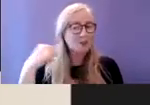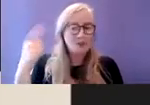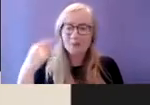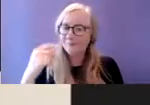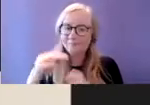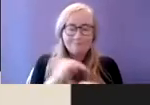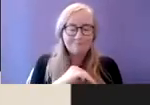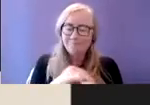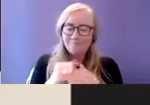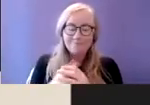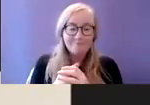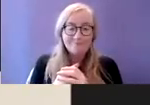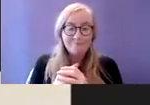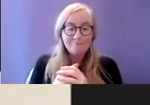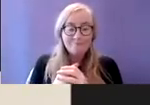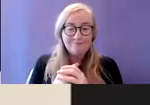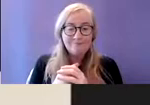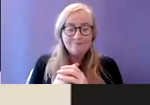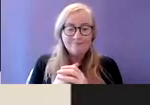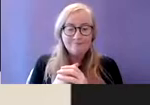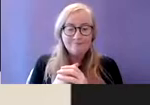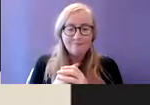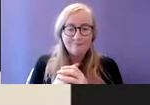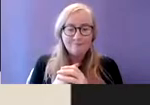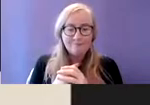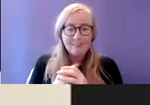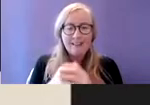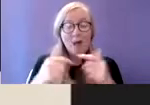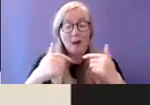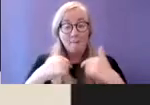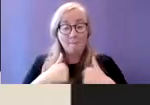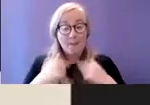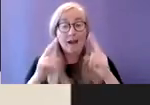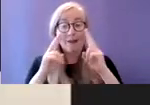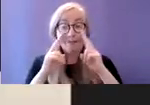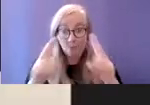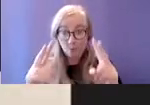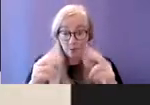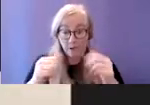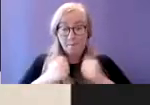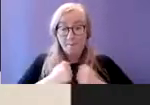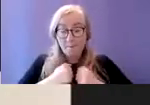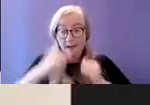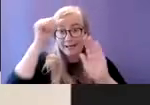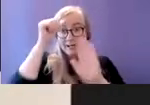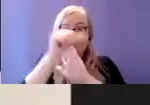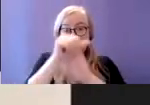is in my view an experience that many on the spectrum who are homeless